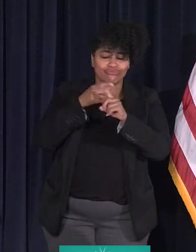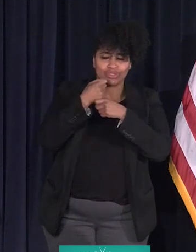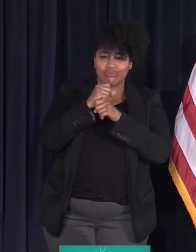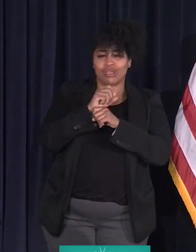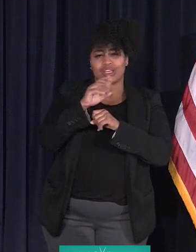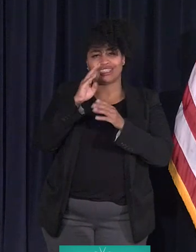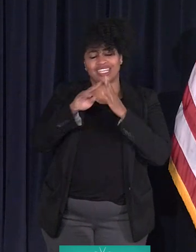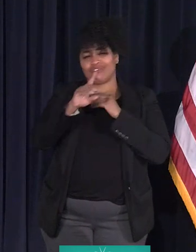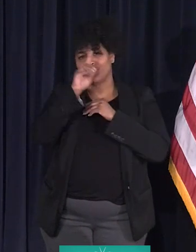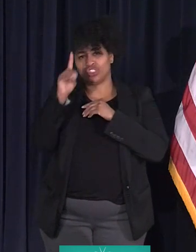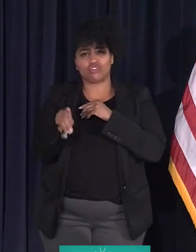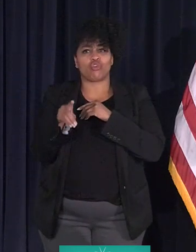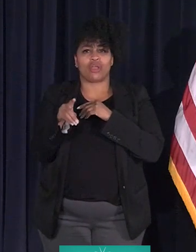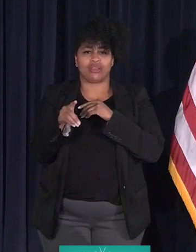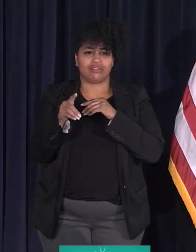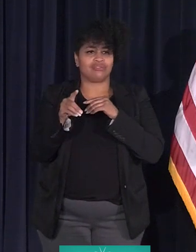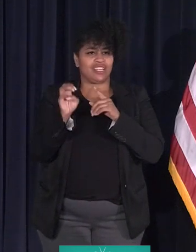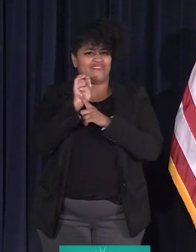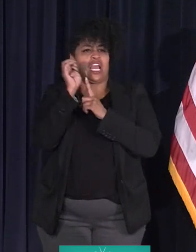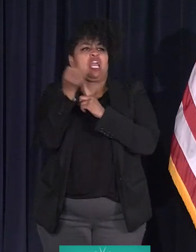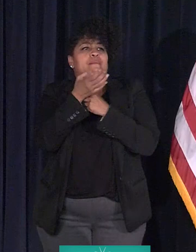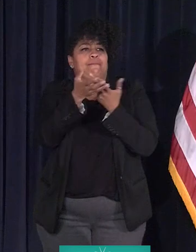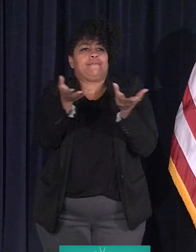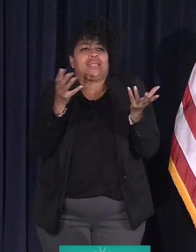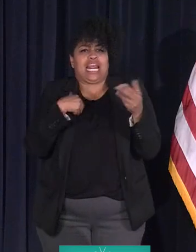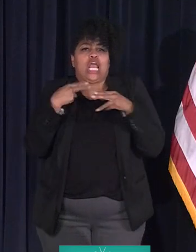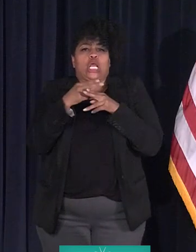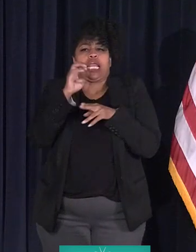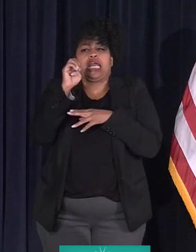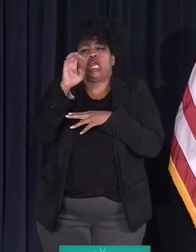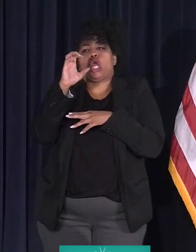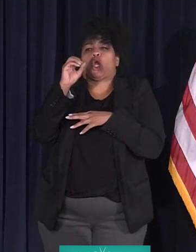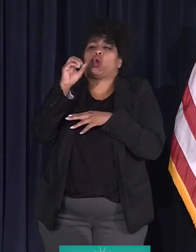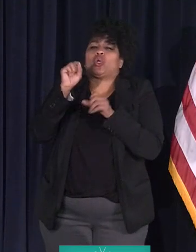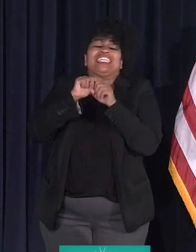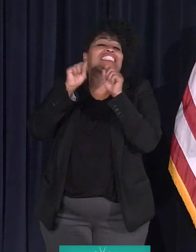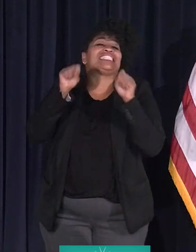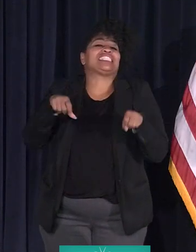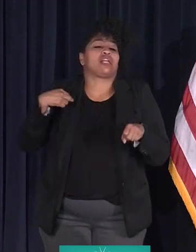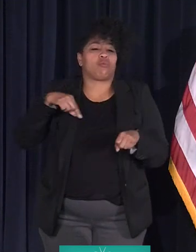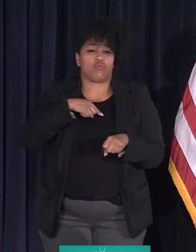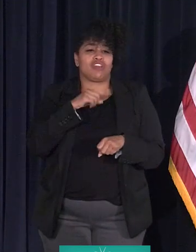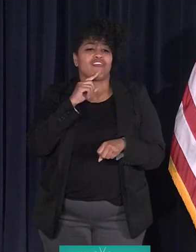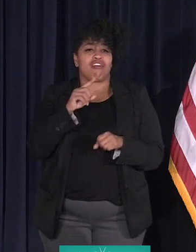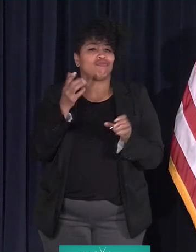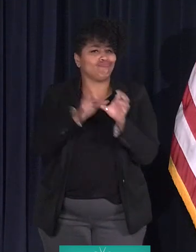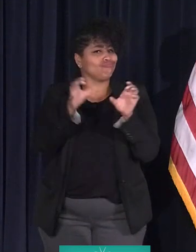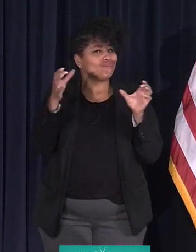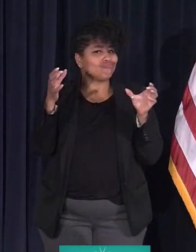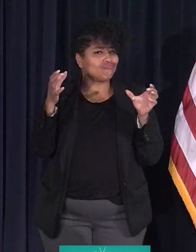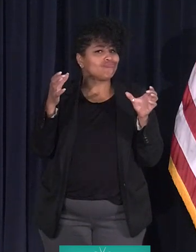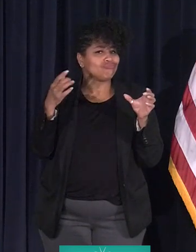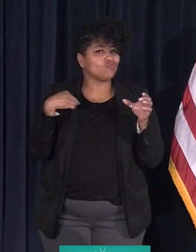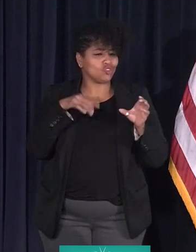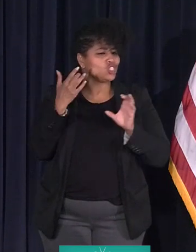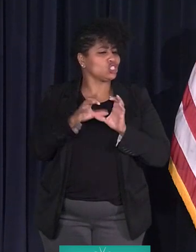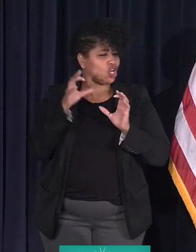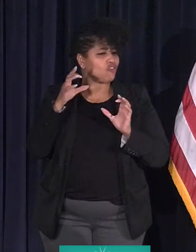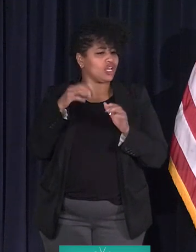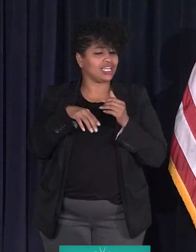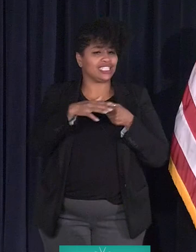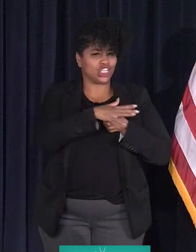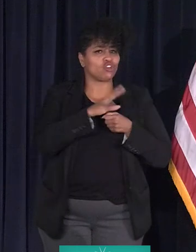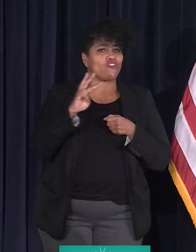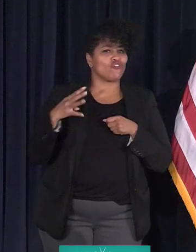of Detroit eccentric ecosystem, which I call it. So, we are CREO certified in District